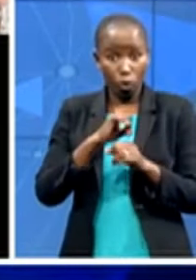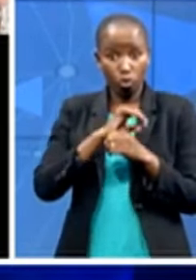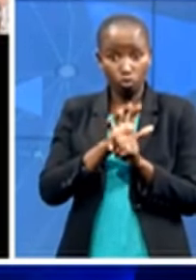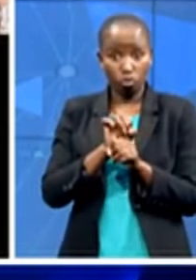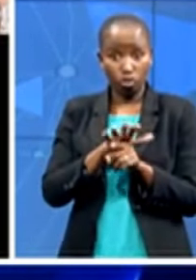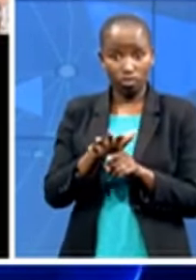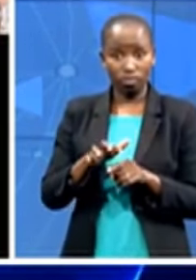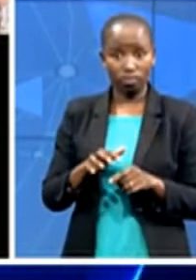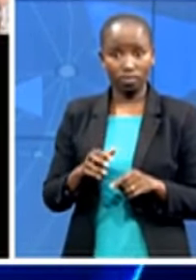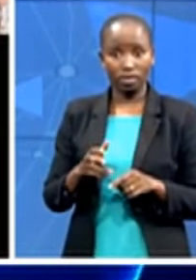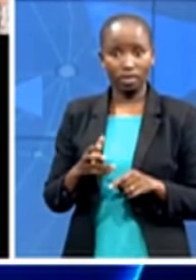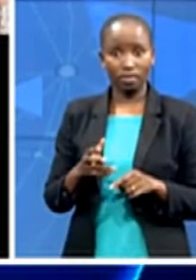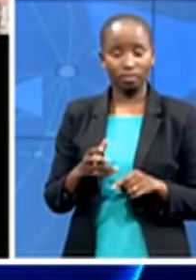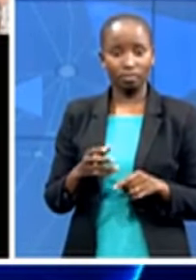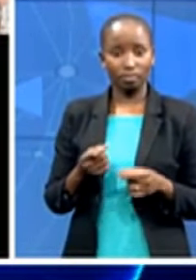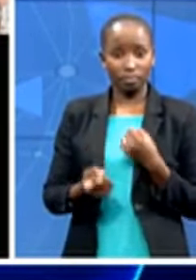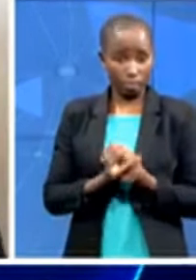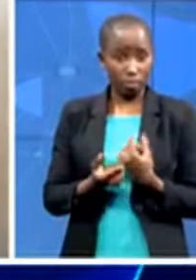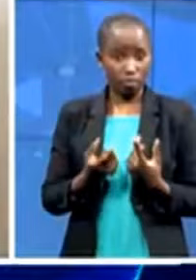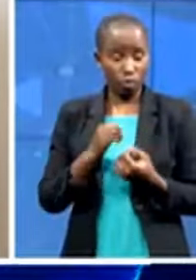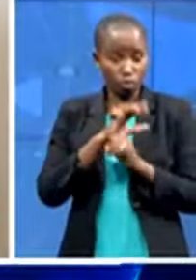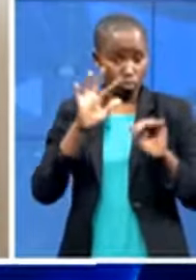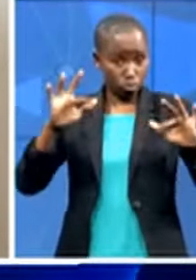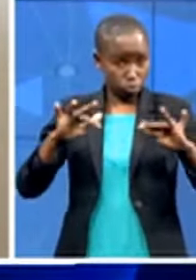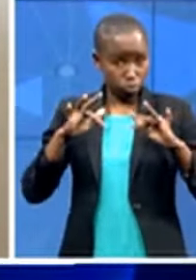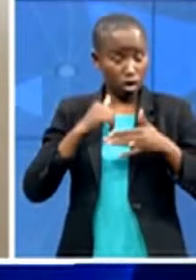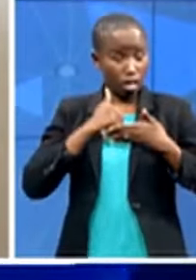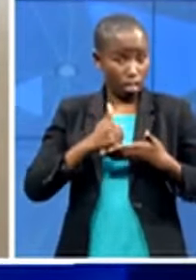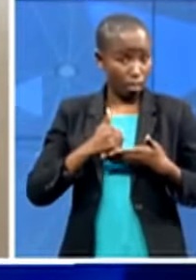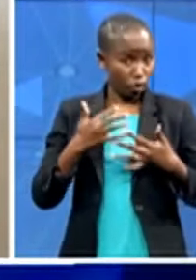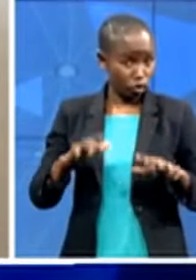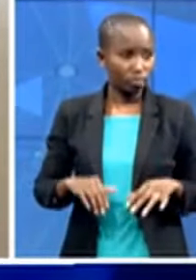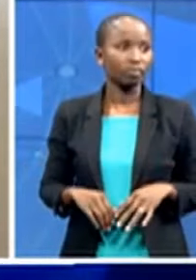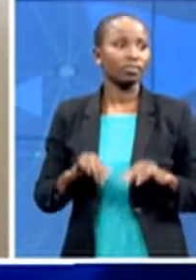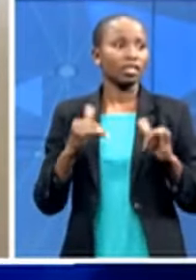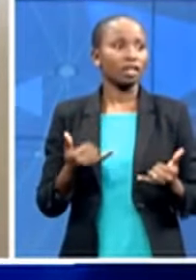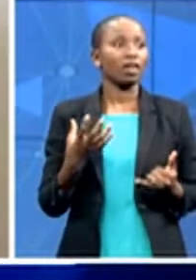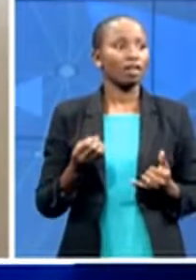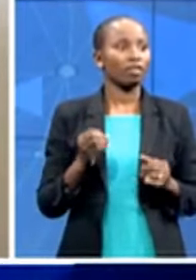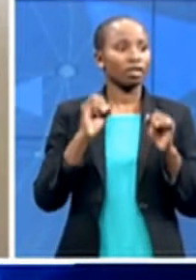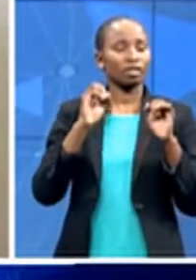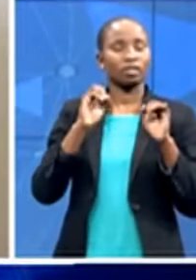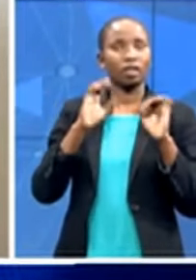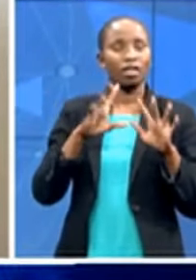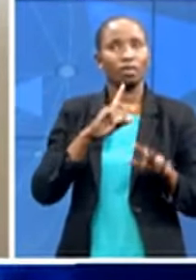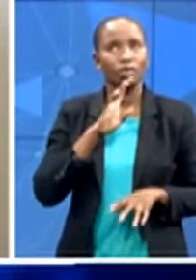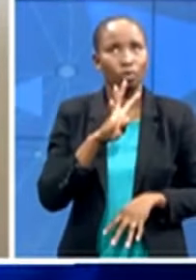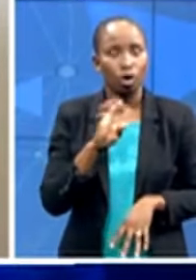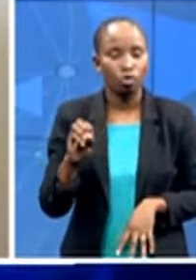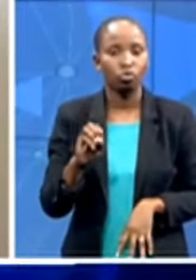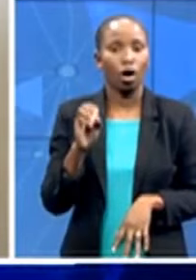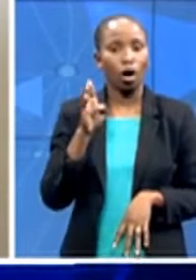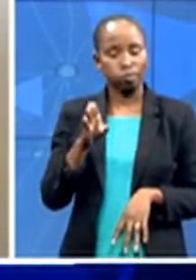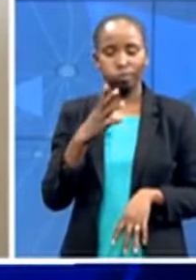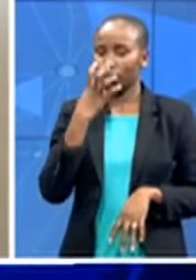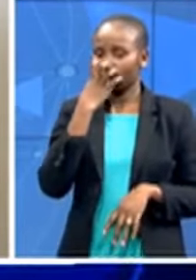absolutely so currently there's 10 400 c-pack devices out there um and those have been used on patients